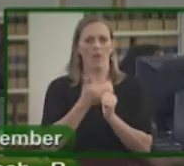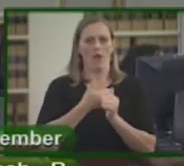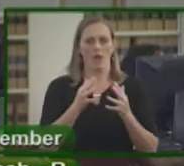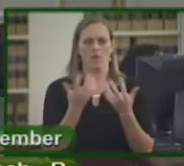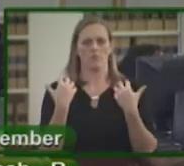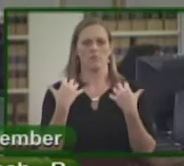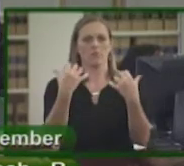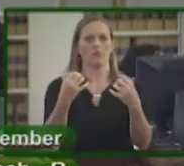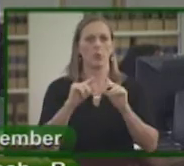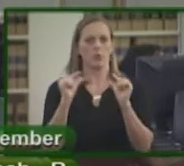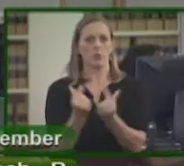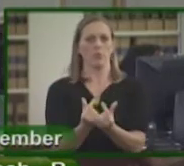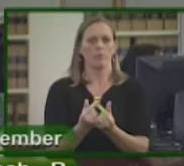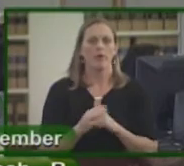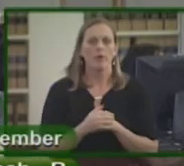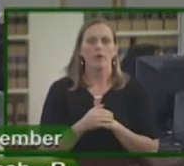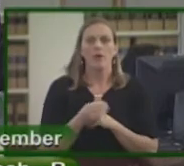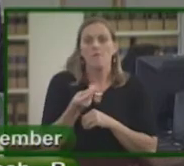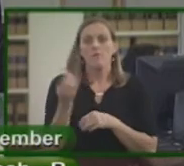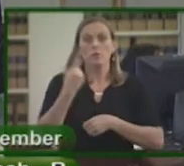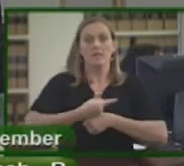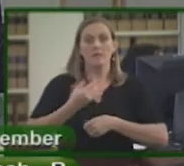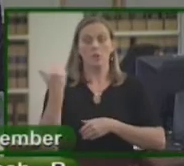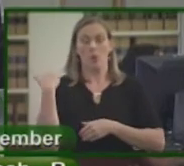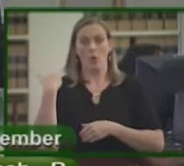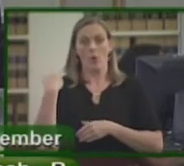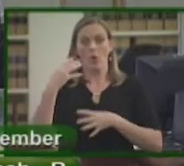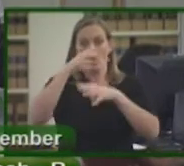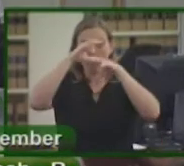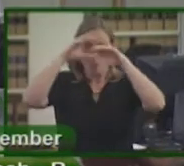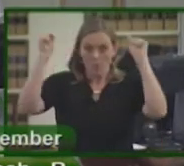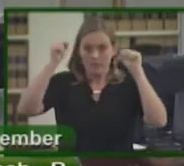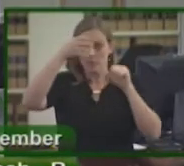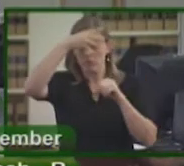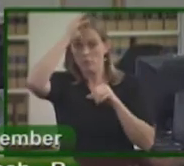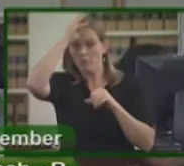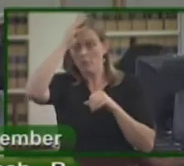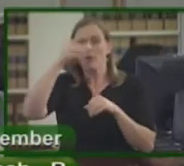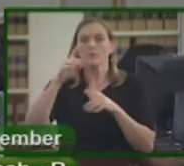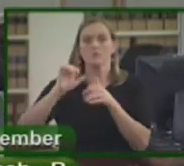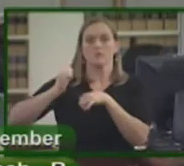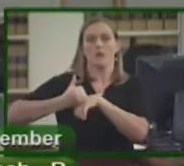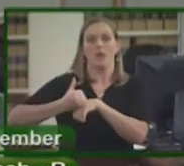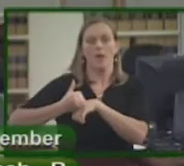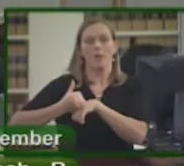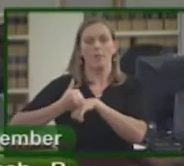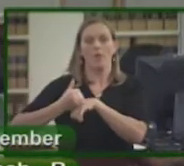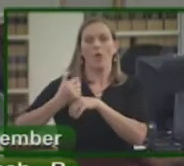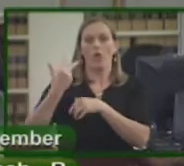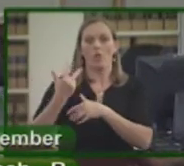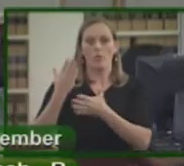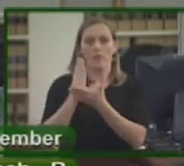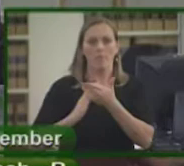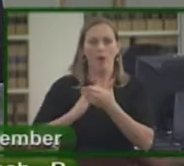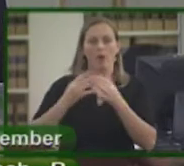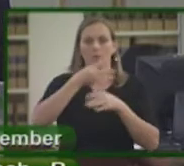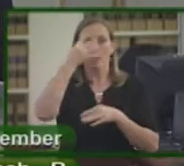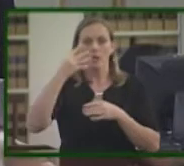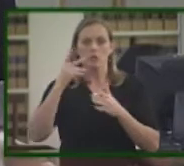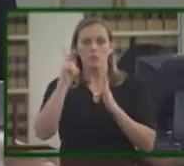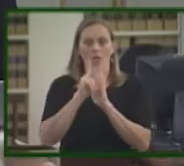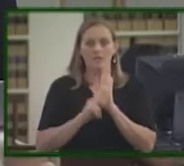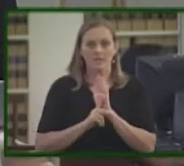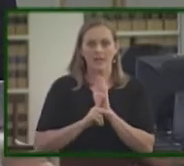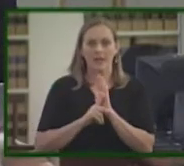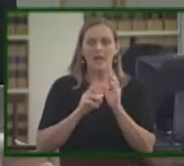Just a few days ago, President-elect Trump laid out a three-fold approach to immigration on 60 Minutes. He said he would immediately